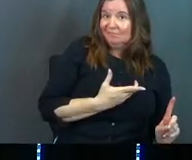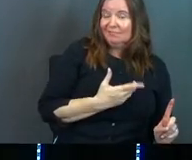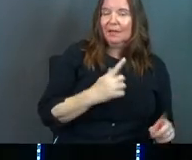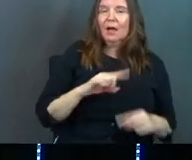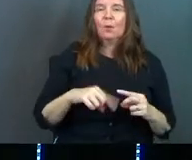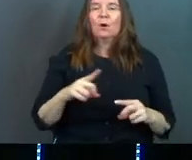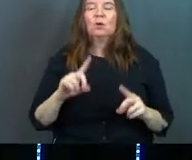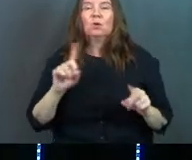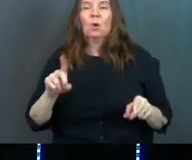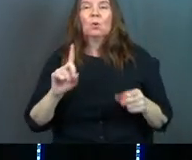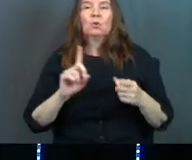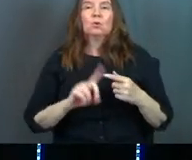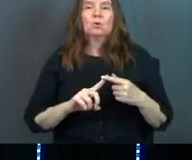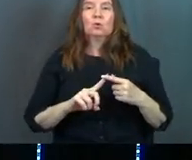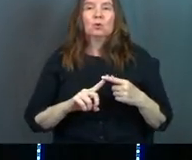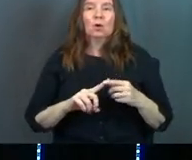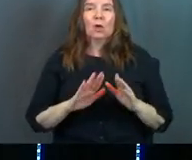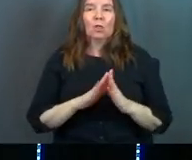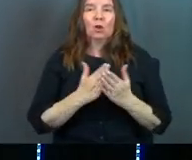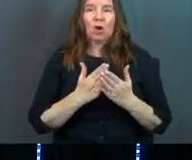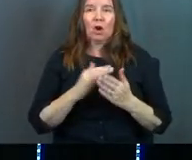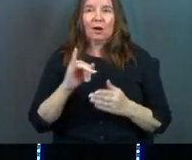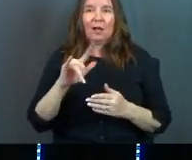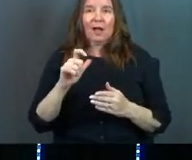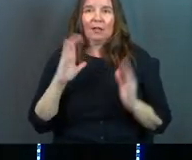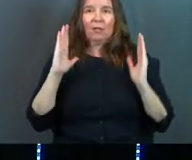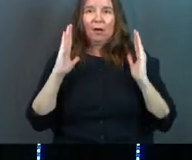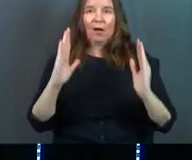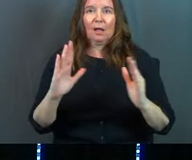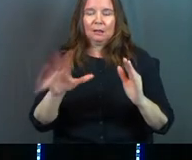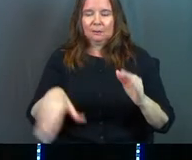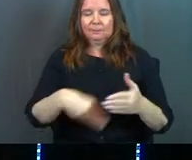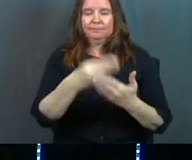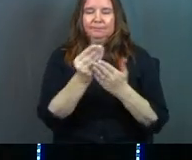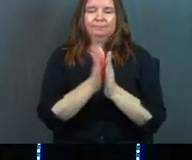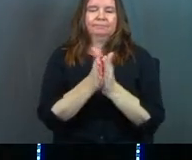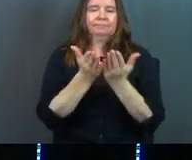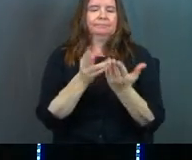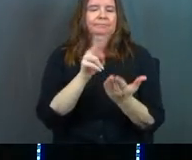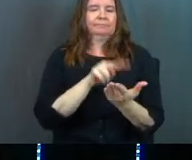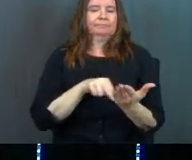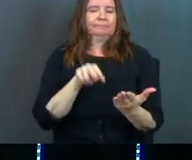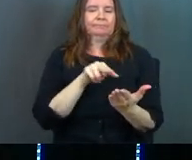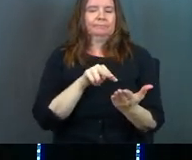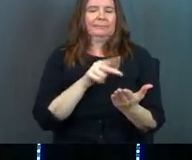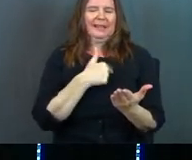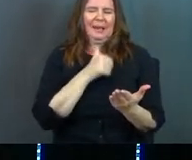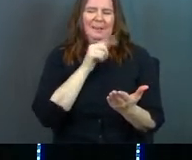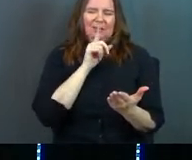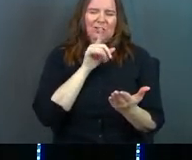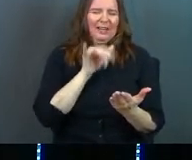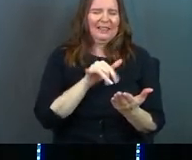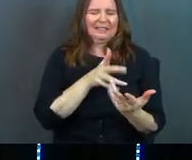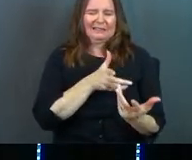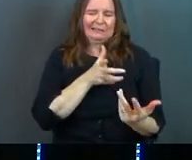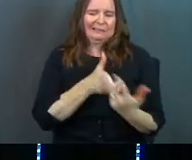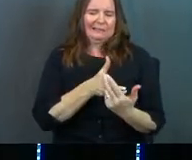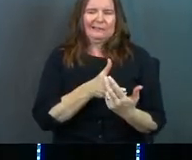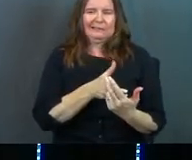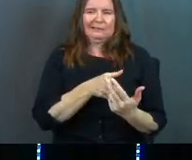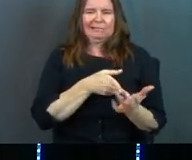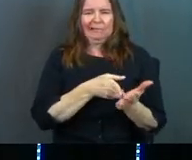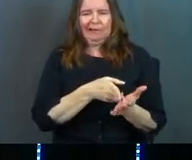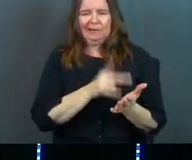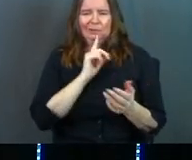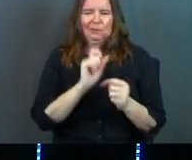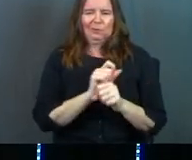And when you go to the, to the card aisle, the, the hallmark aisle, and you're looking at cards and you're like, I'm not sure this authentically